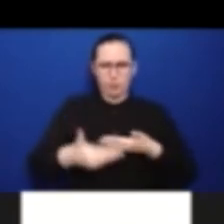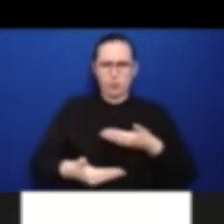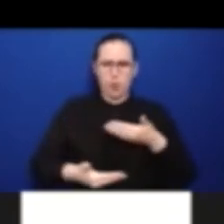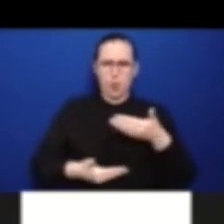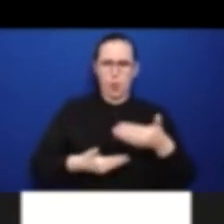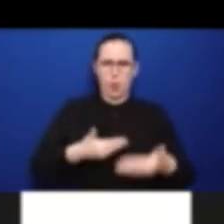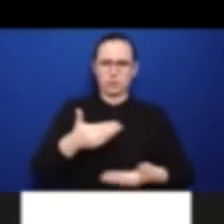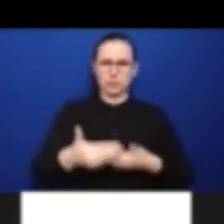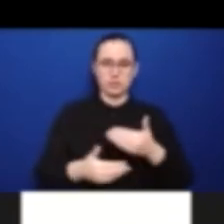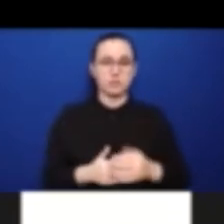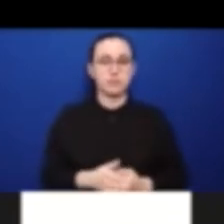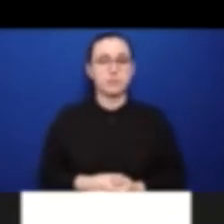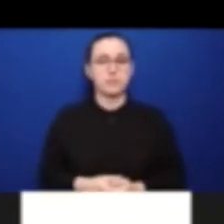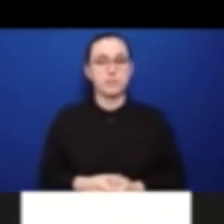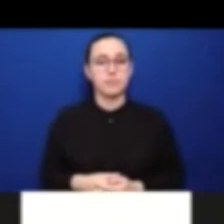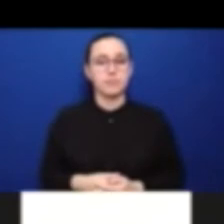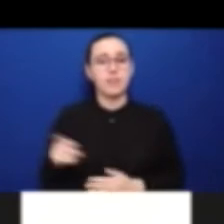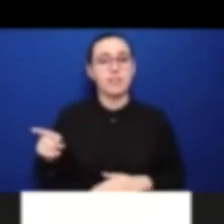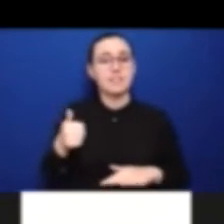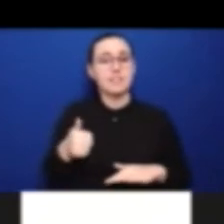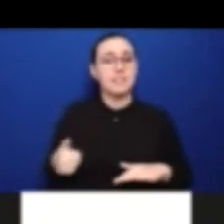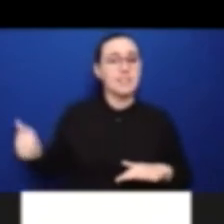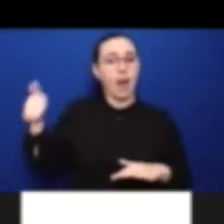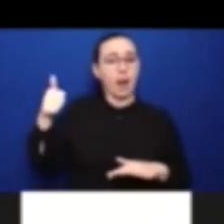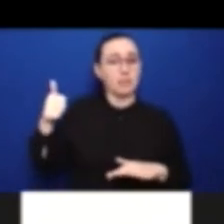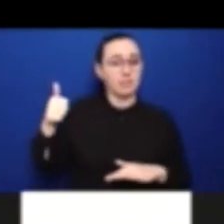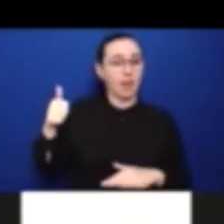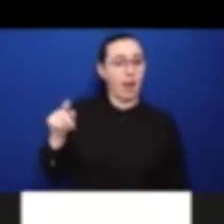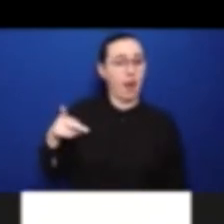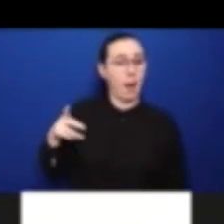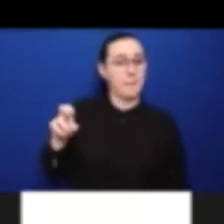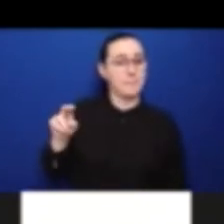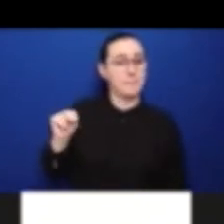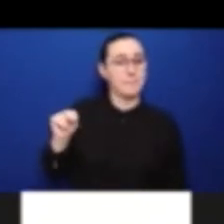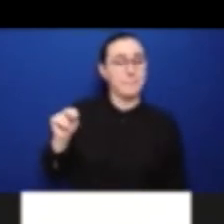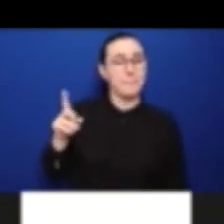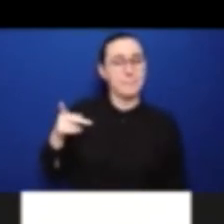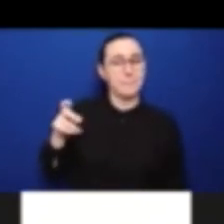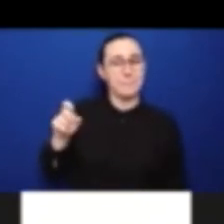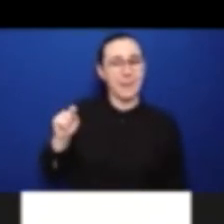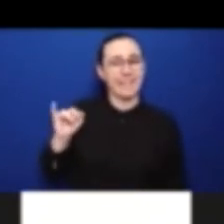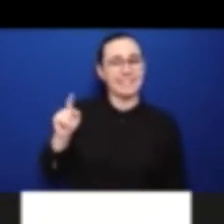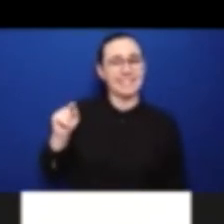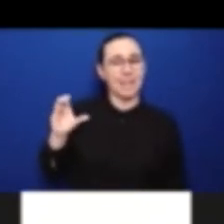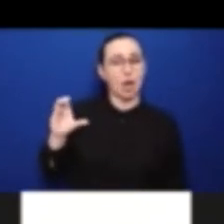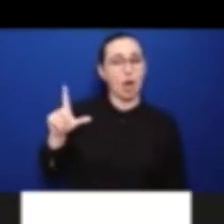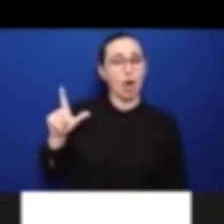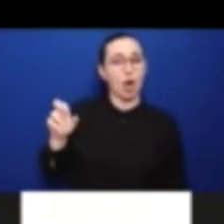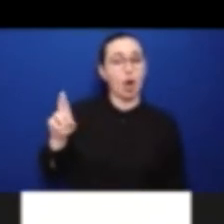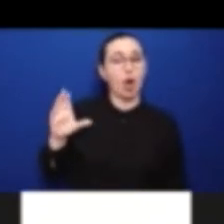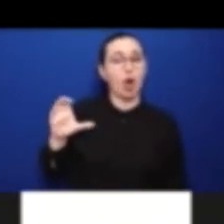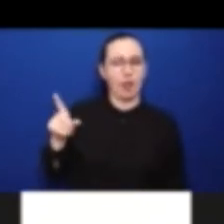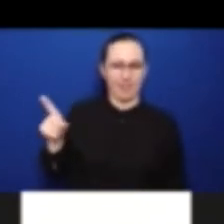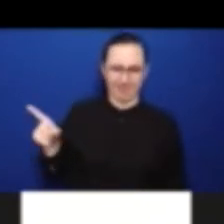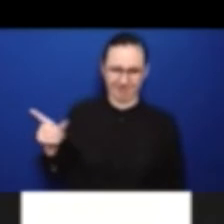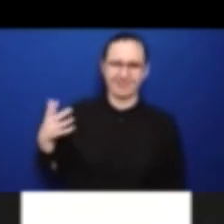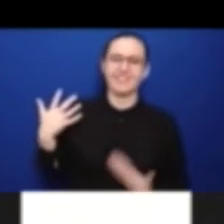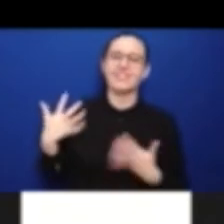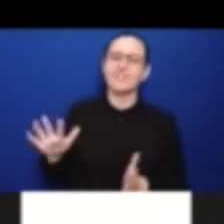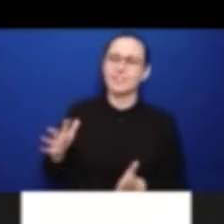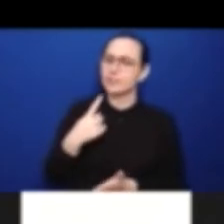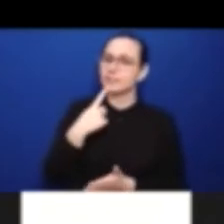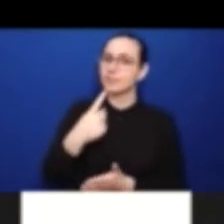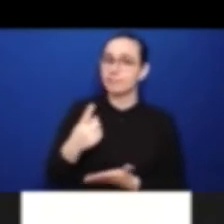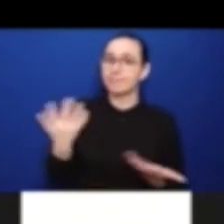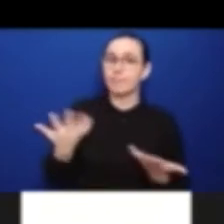we met first in 2002, 2003 at the